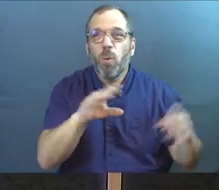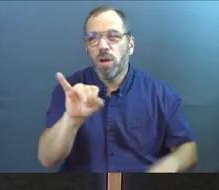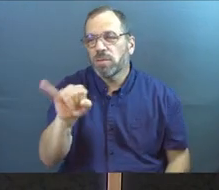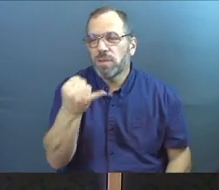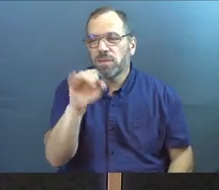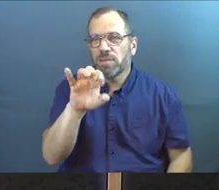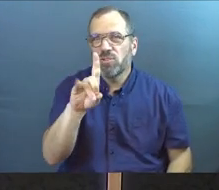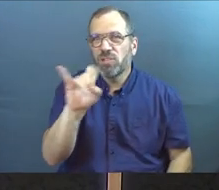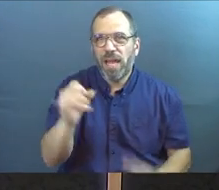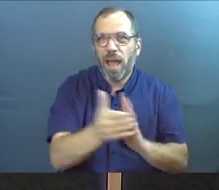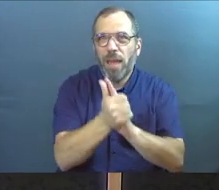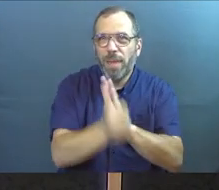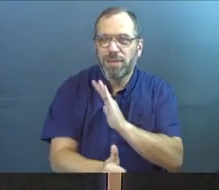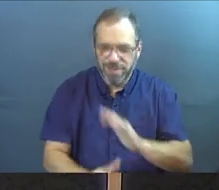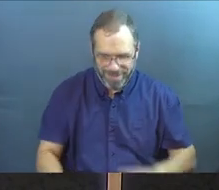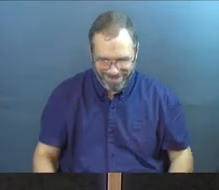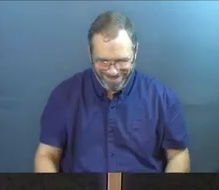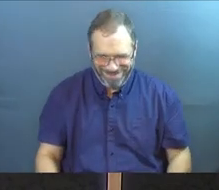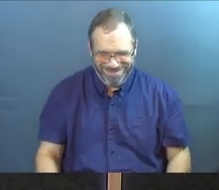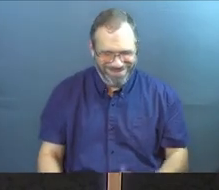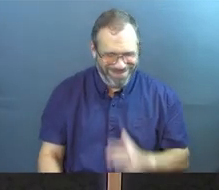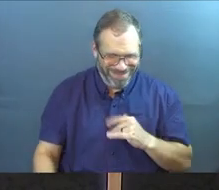right? That's amazing.